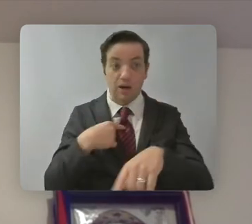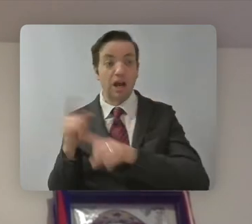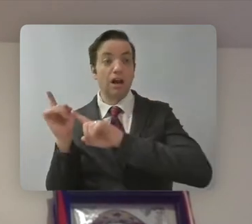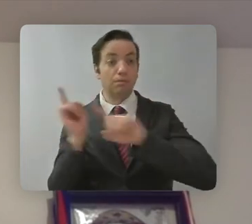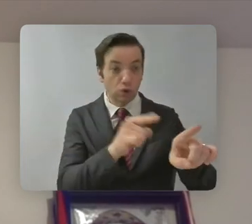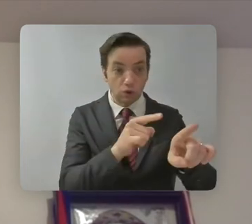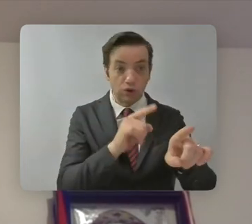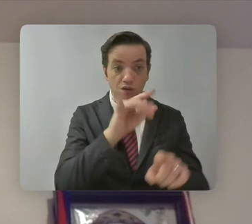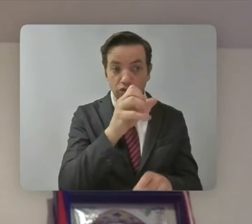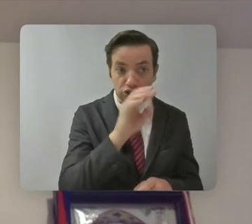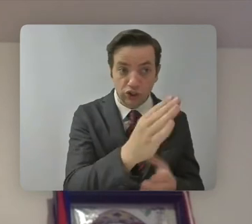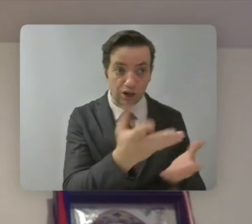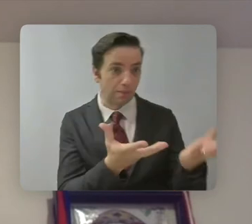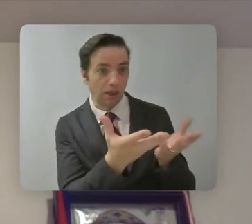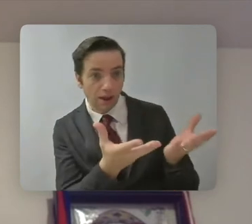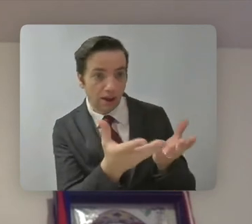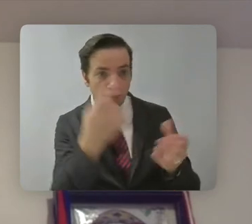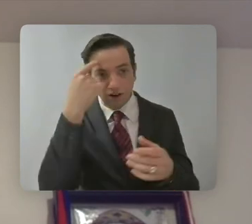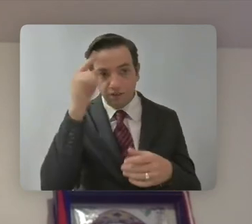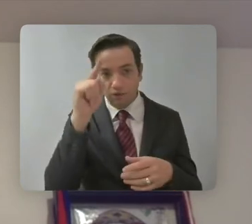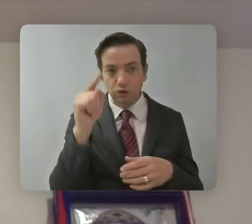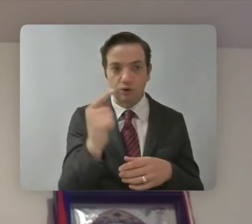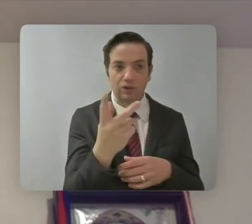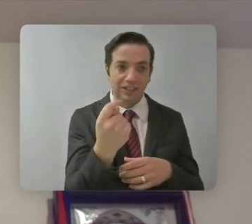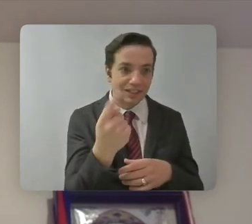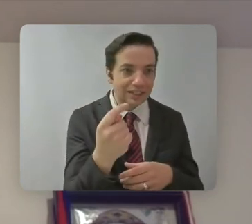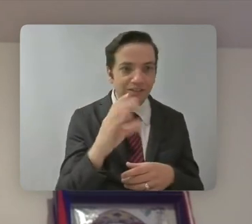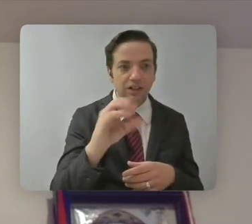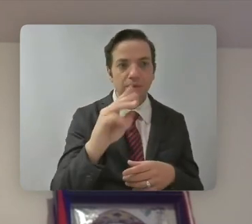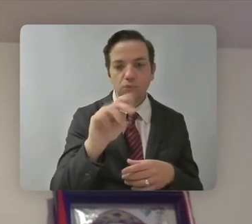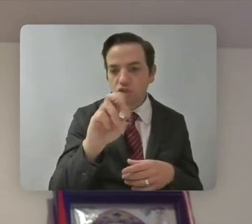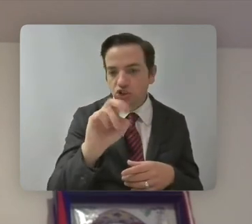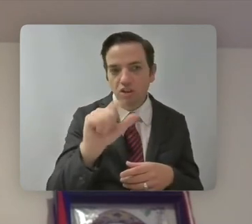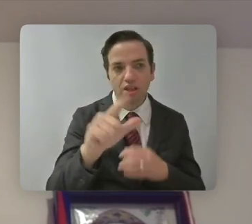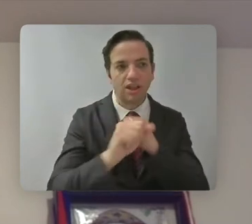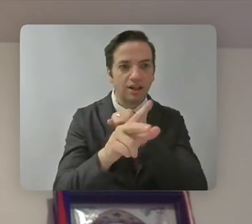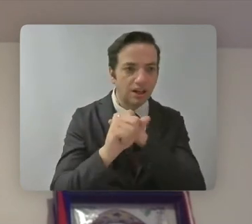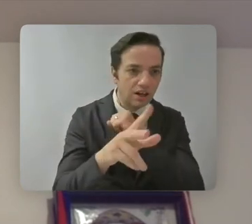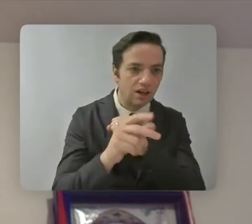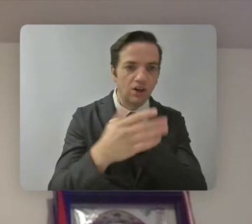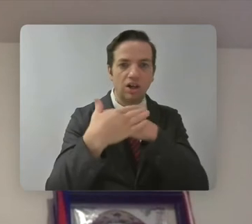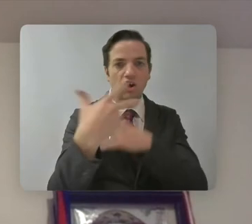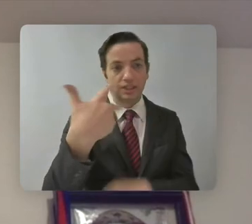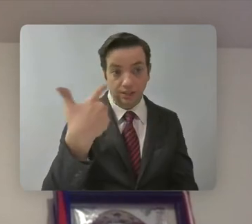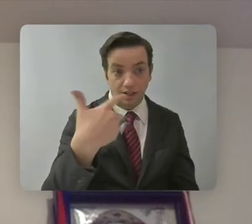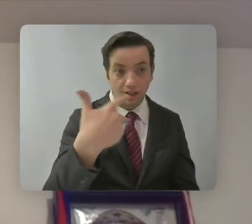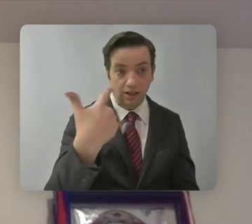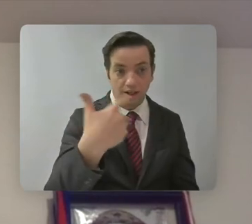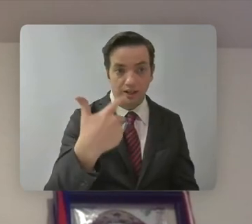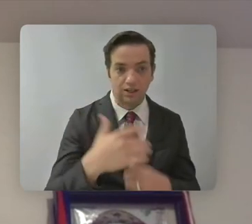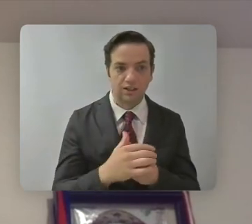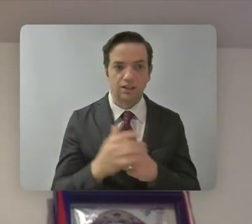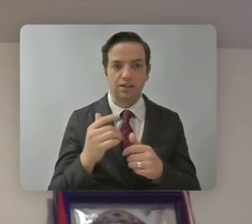on camera related, I tend to be put into that box of the guy in the wheelchair. And